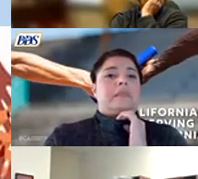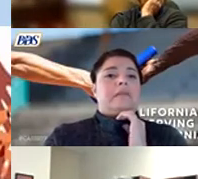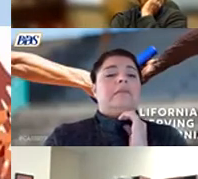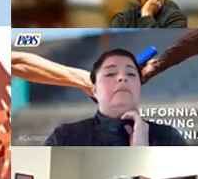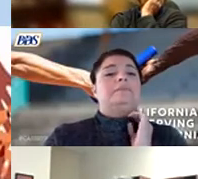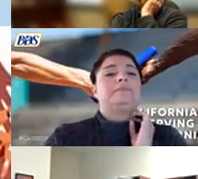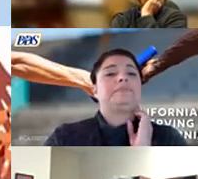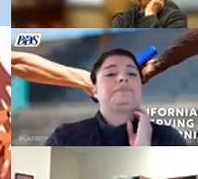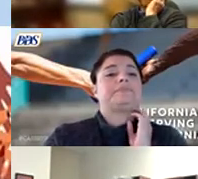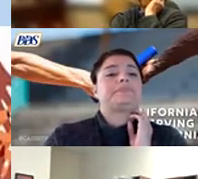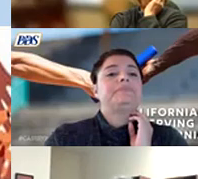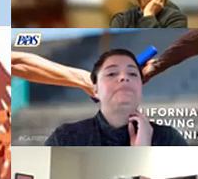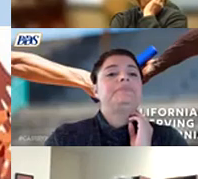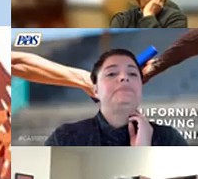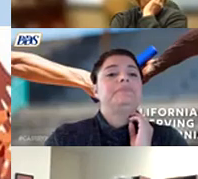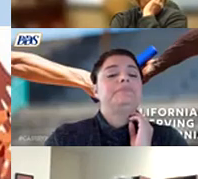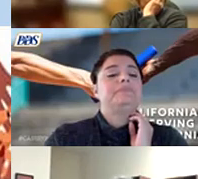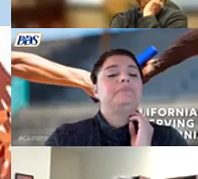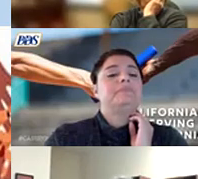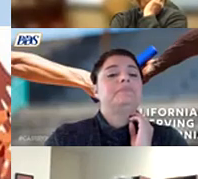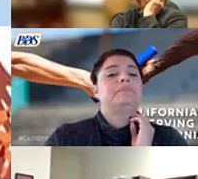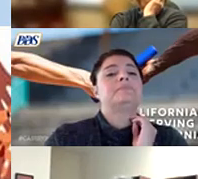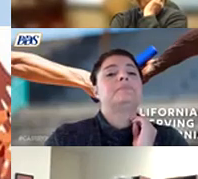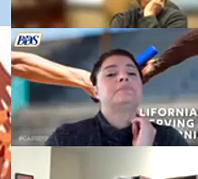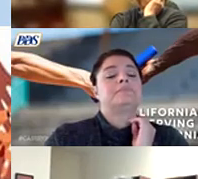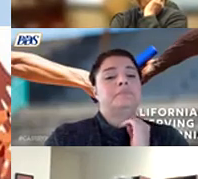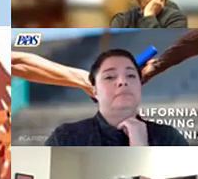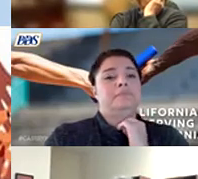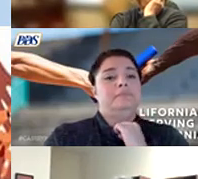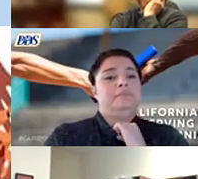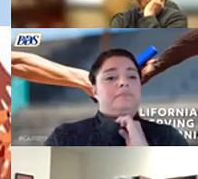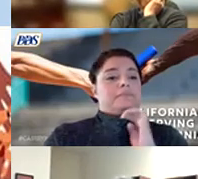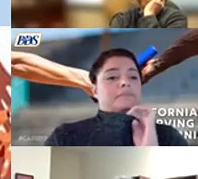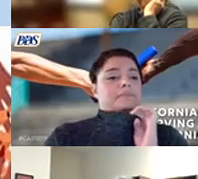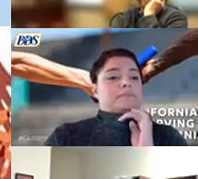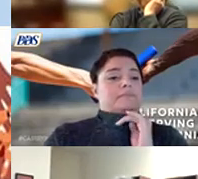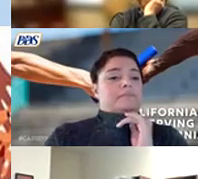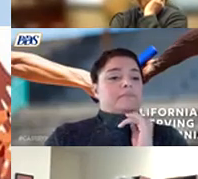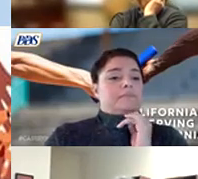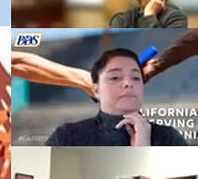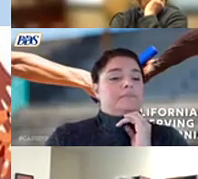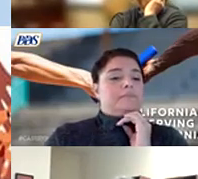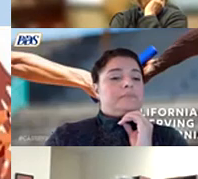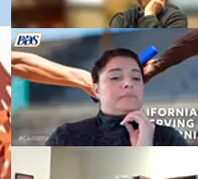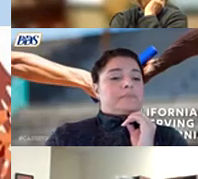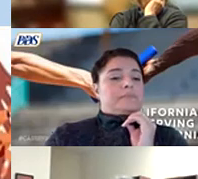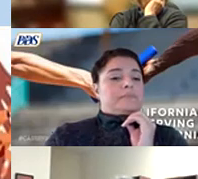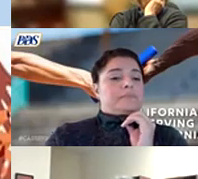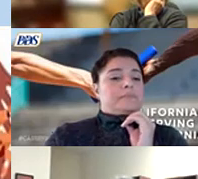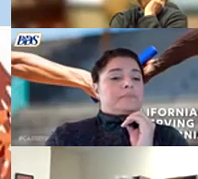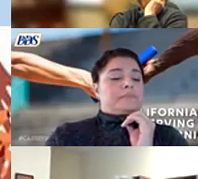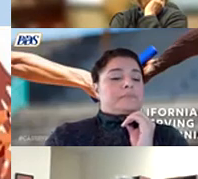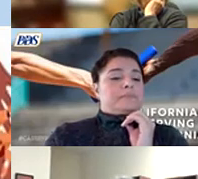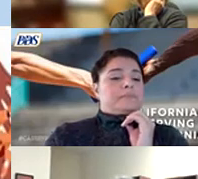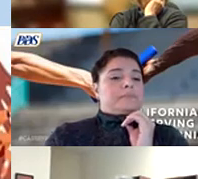um some of the ways that we dug a little deeper into our own um regional centers uh purchase of